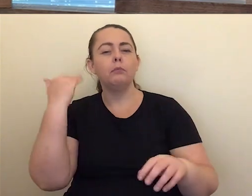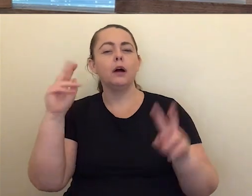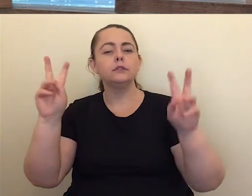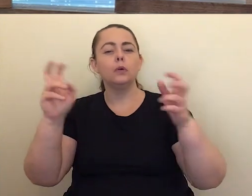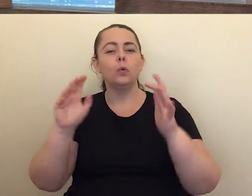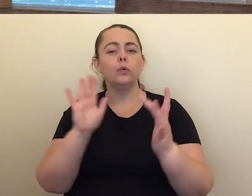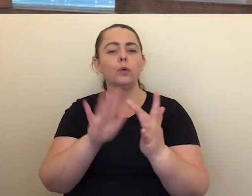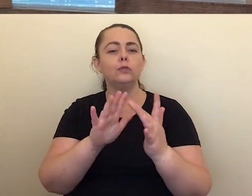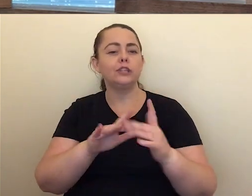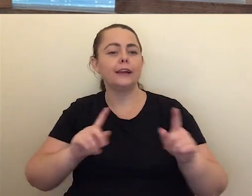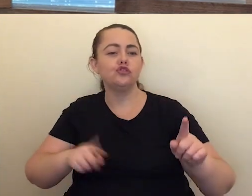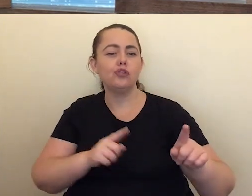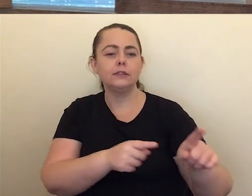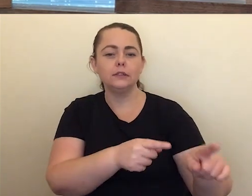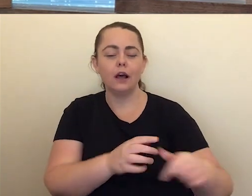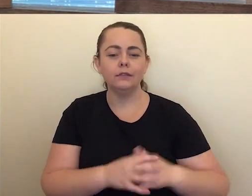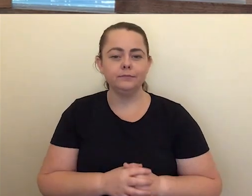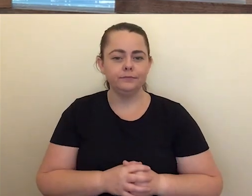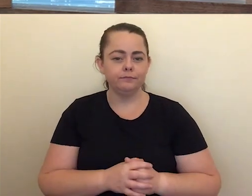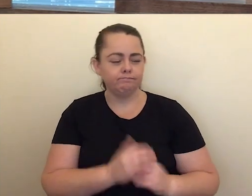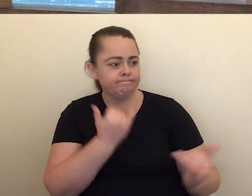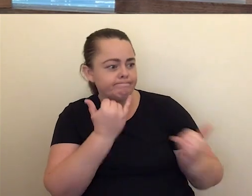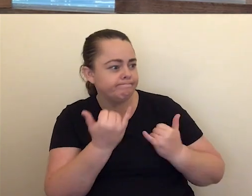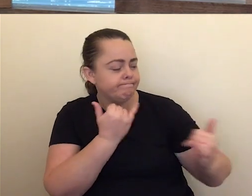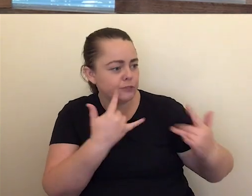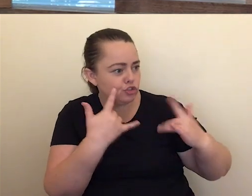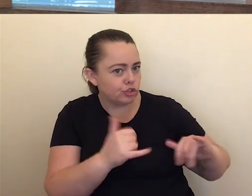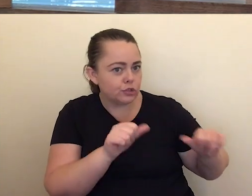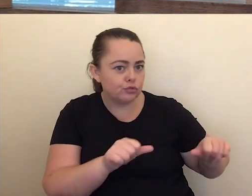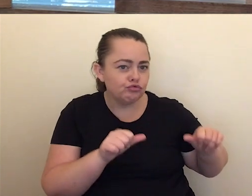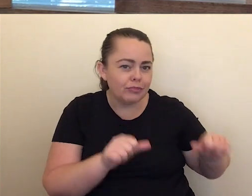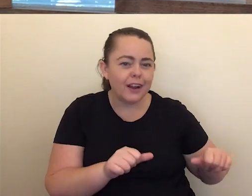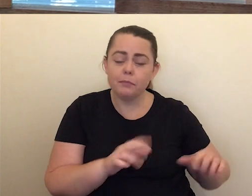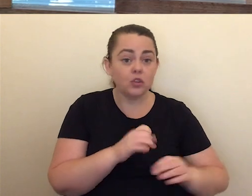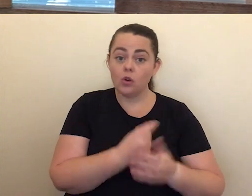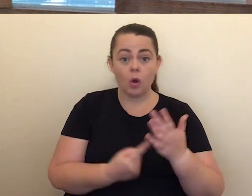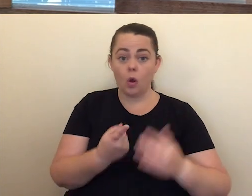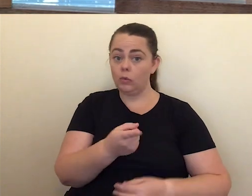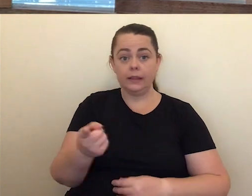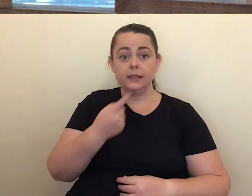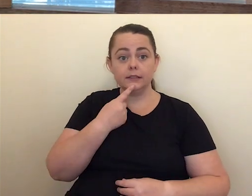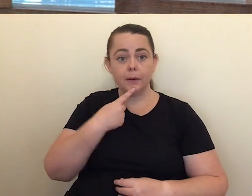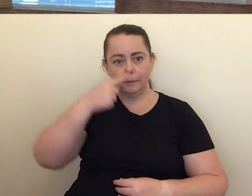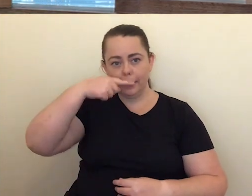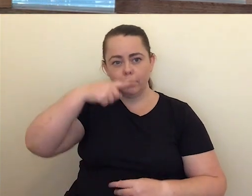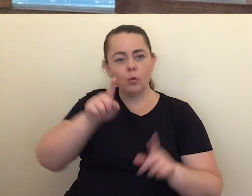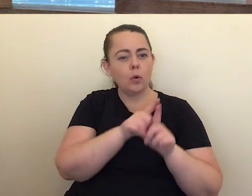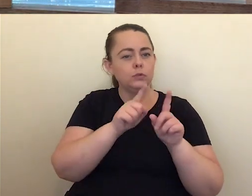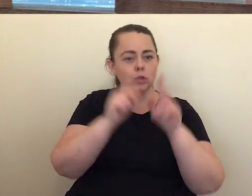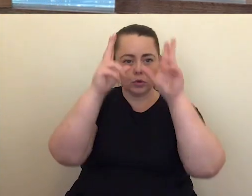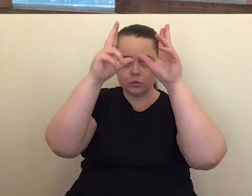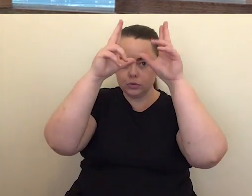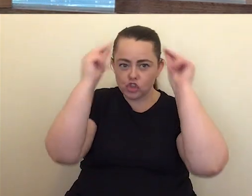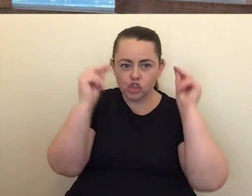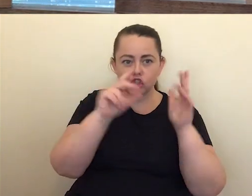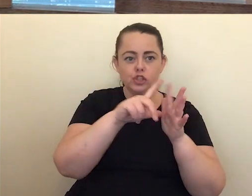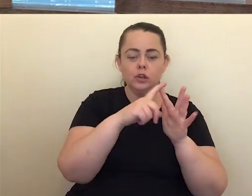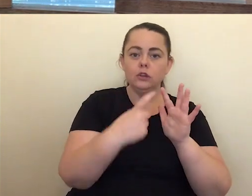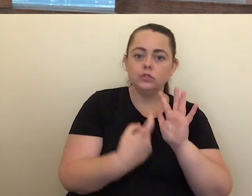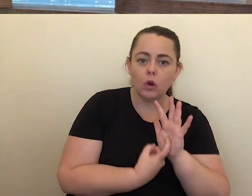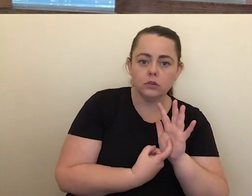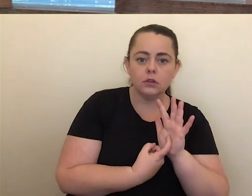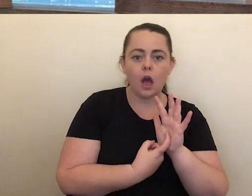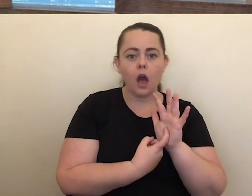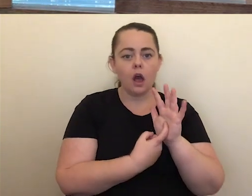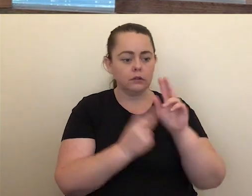contact tracers, but the public health workforce is much broader than contact tracers and includes public health doctors, public health nurses,